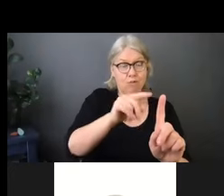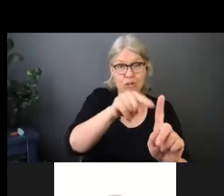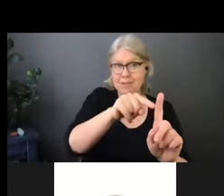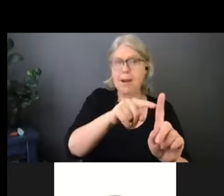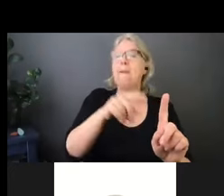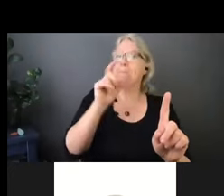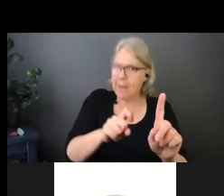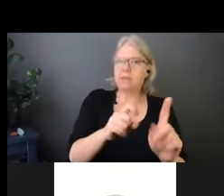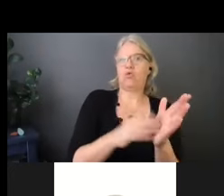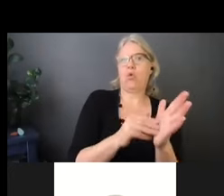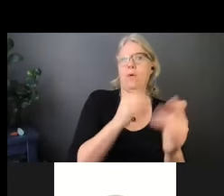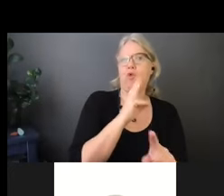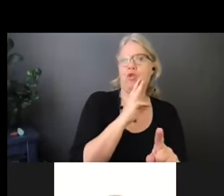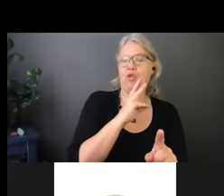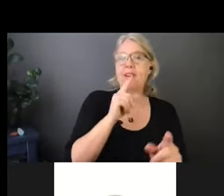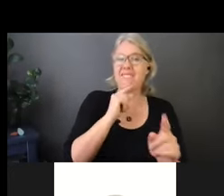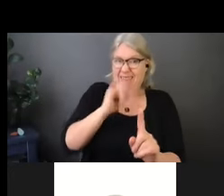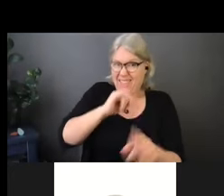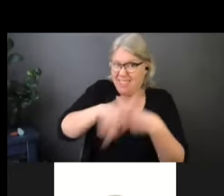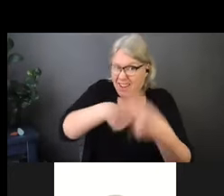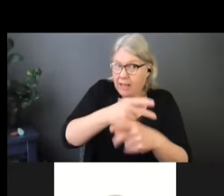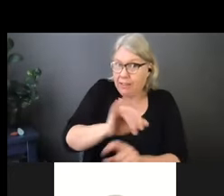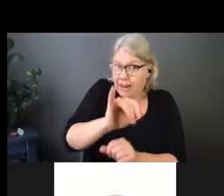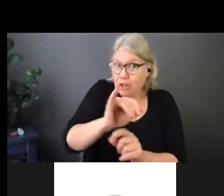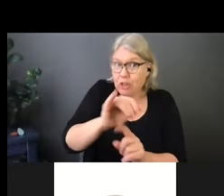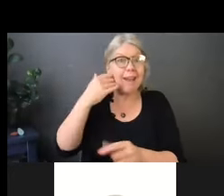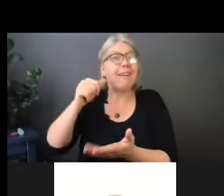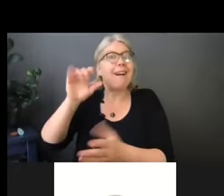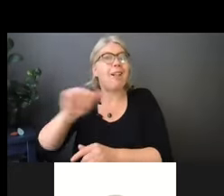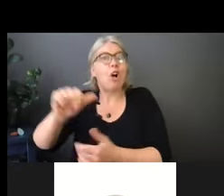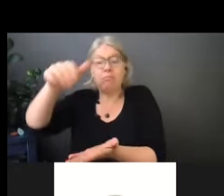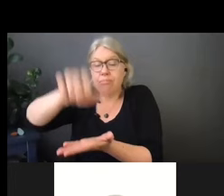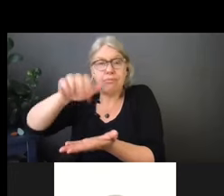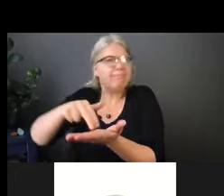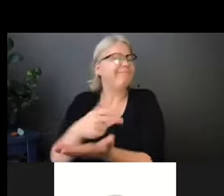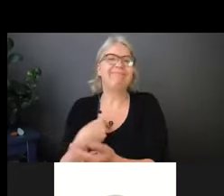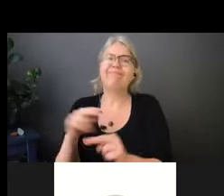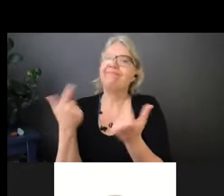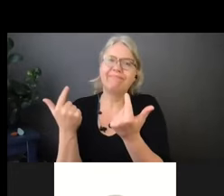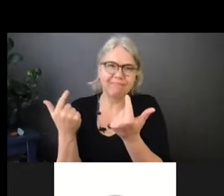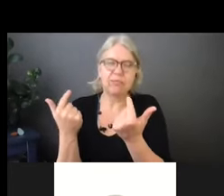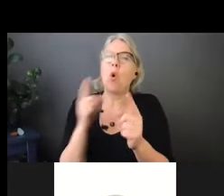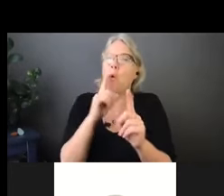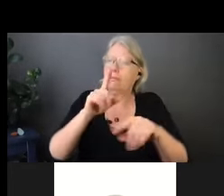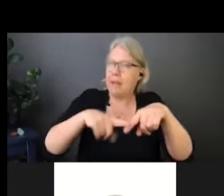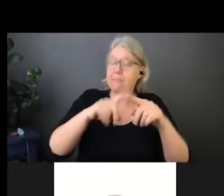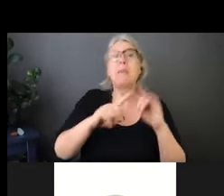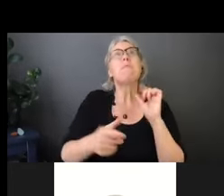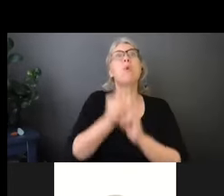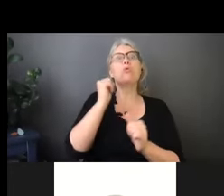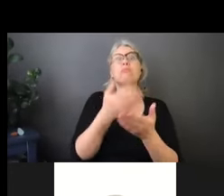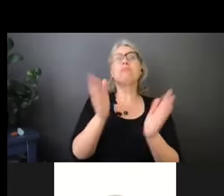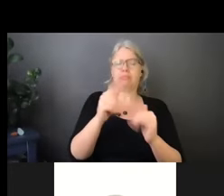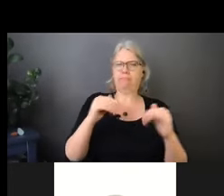So cleaning, when we talk about cleaning surfaces to try to minimize the risk, Health Canada has published a list of